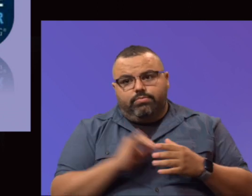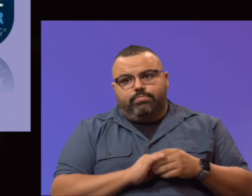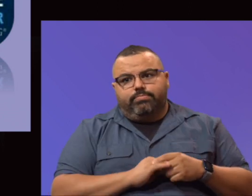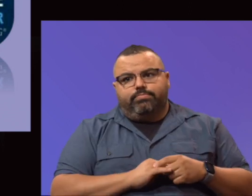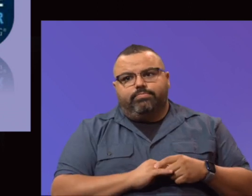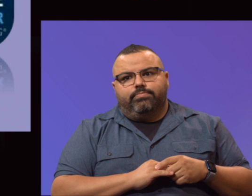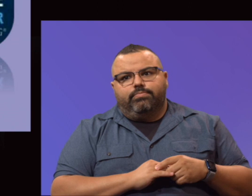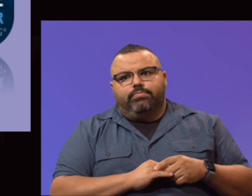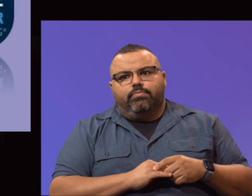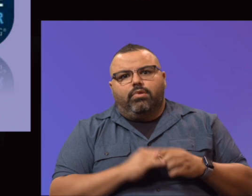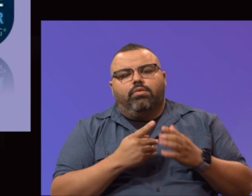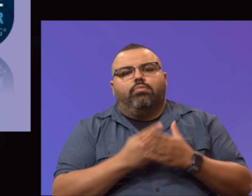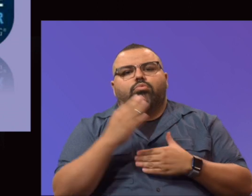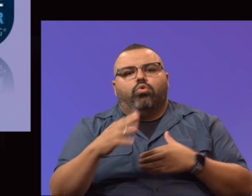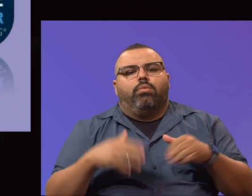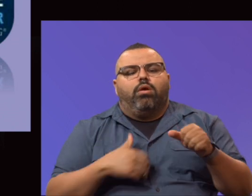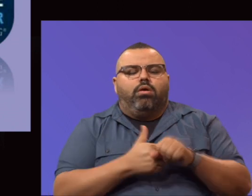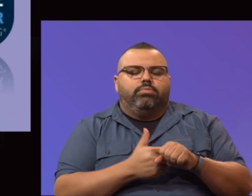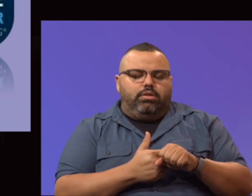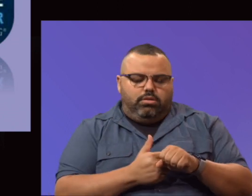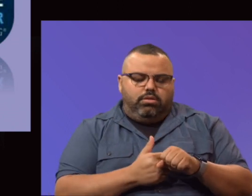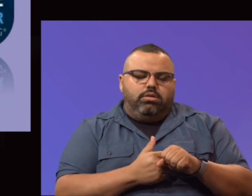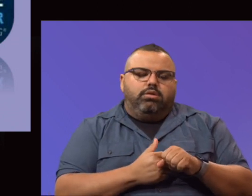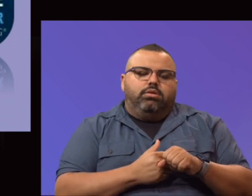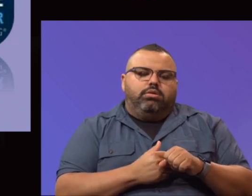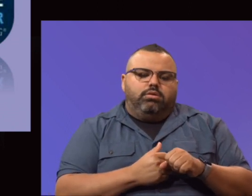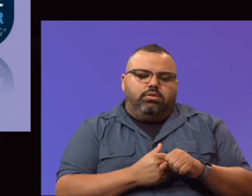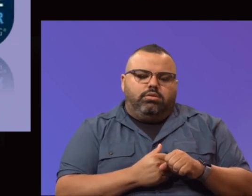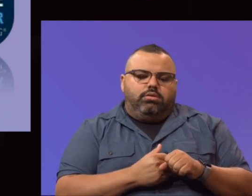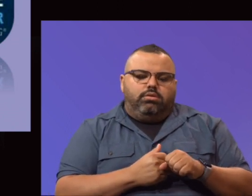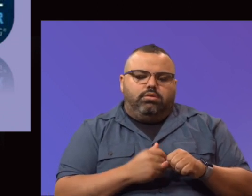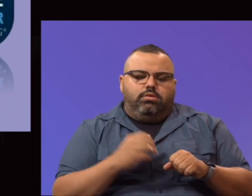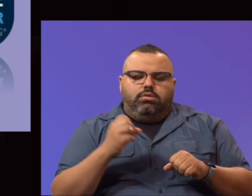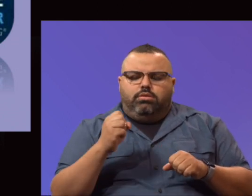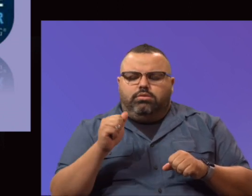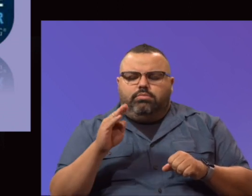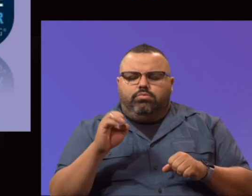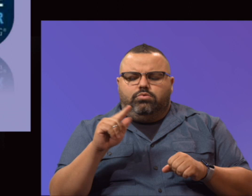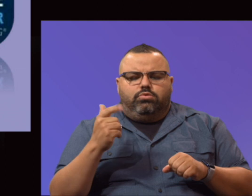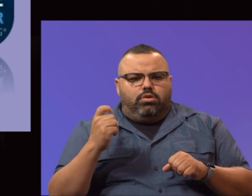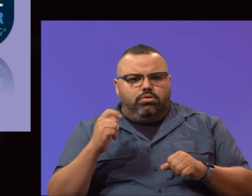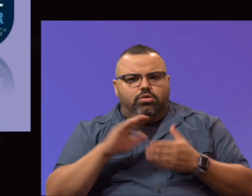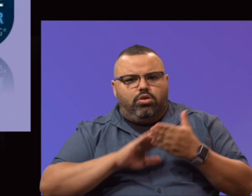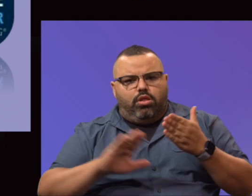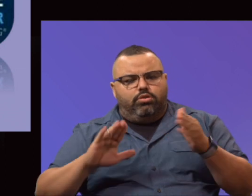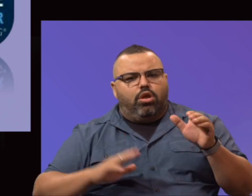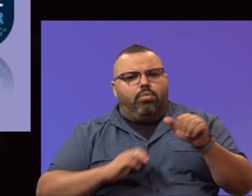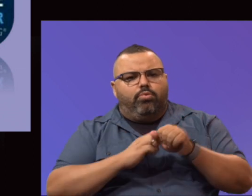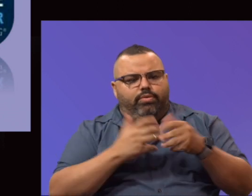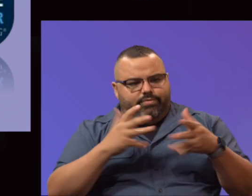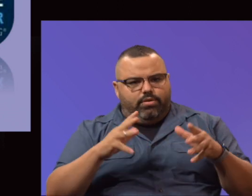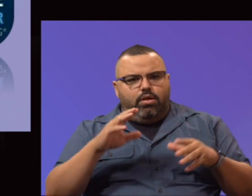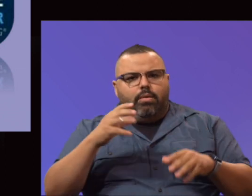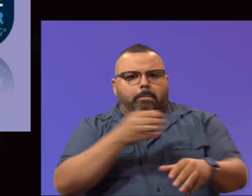upgrades. Savotage College Scheduler upgrade. That was done. Our Power BI has also been